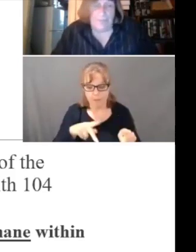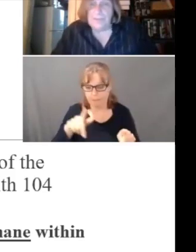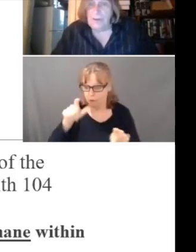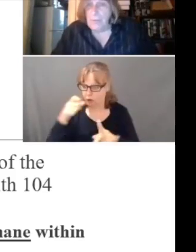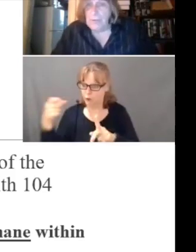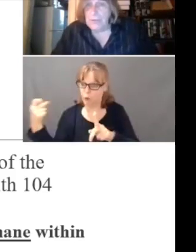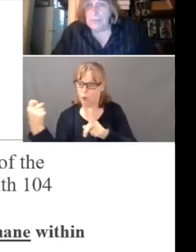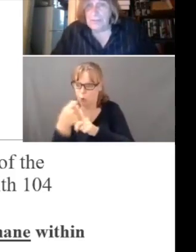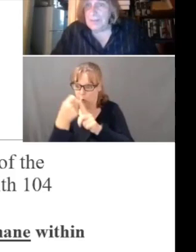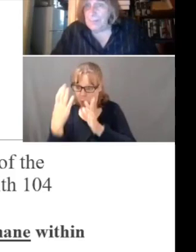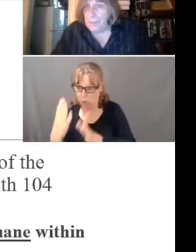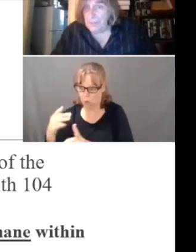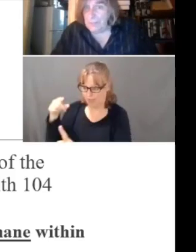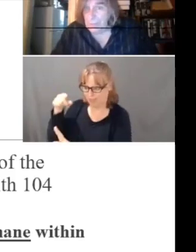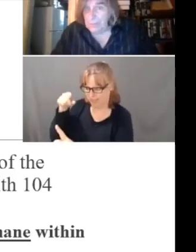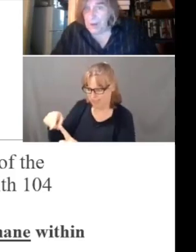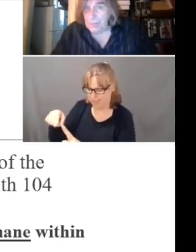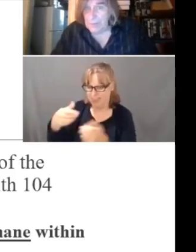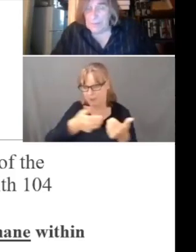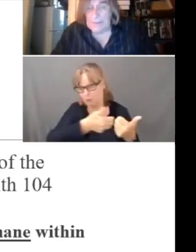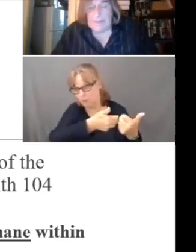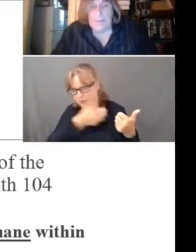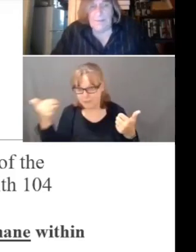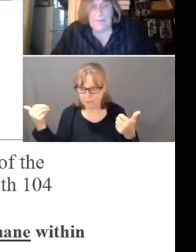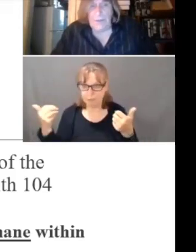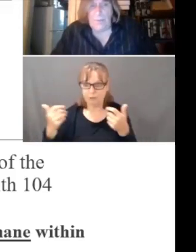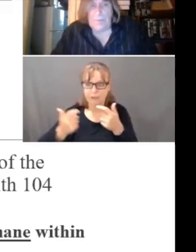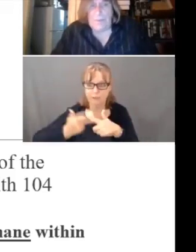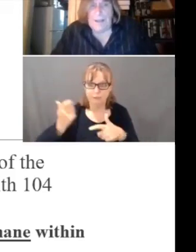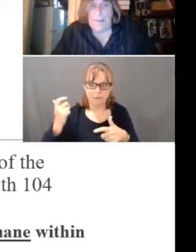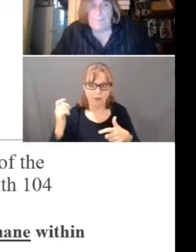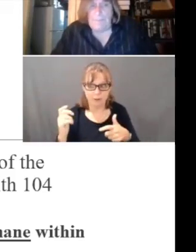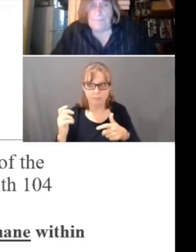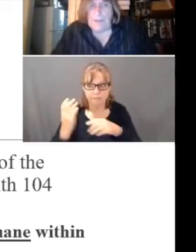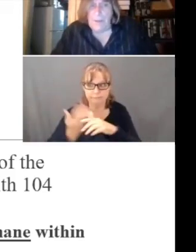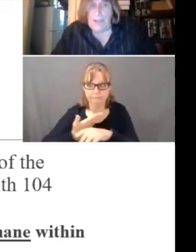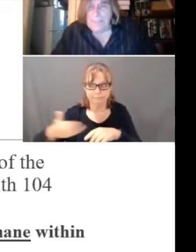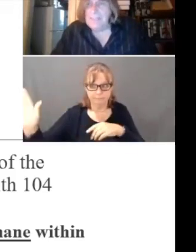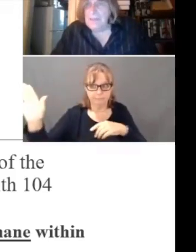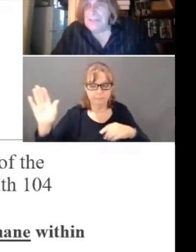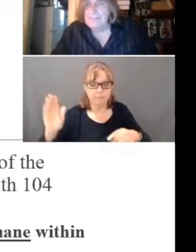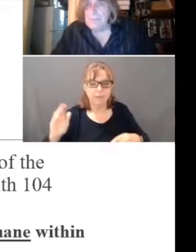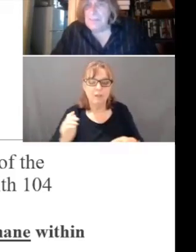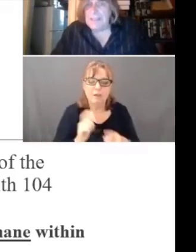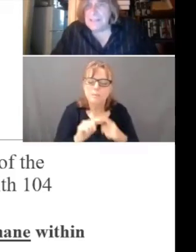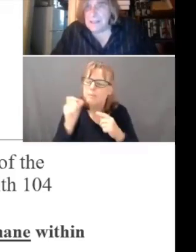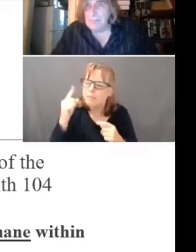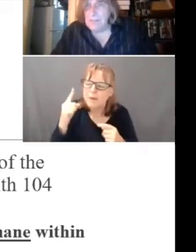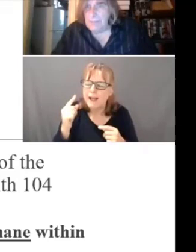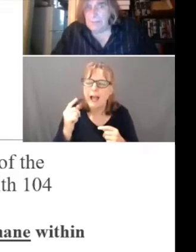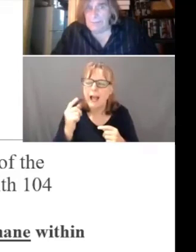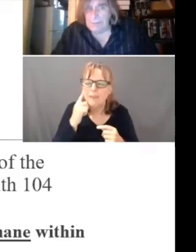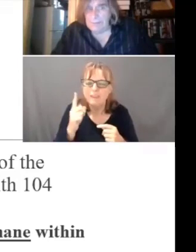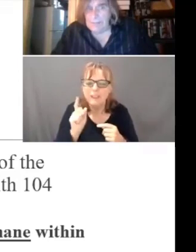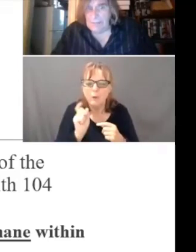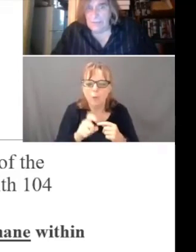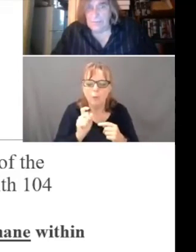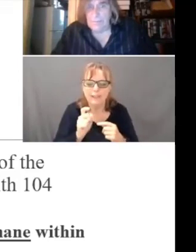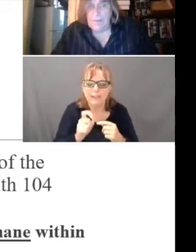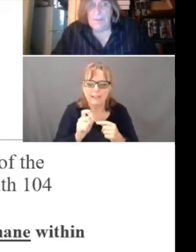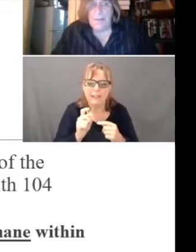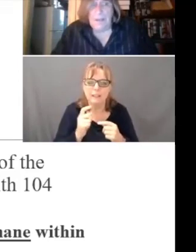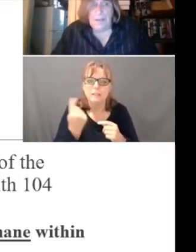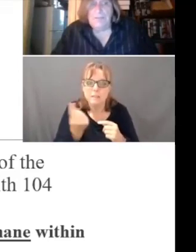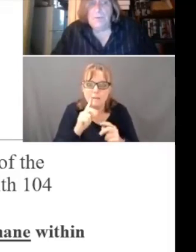unceremoniously separated from the department. So, you know, I think there needs to be some level of investigation.